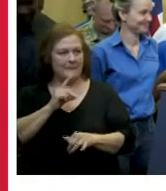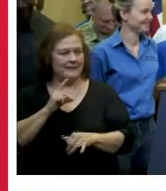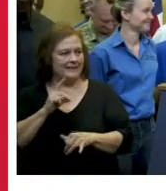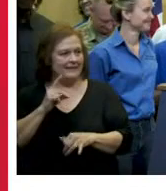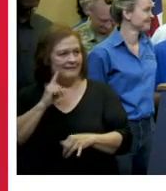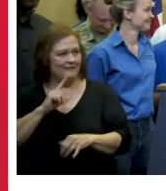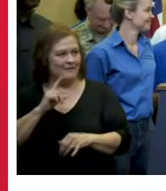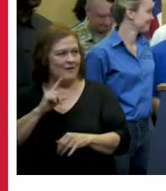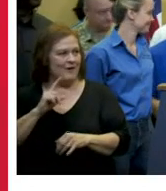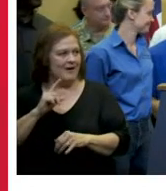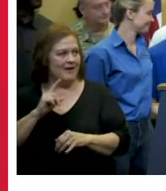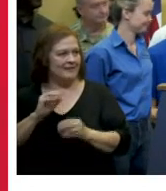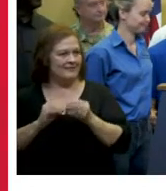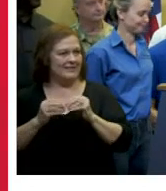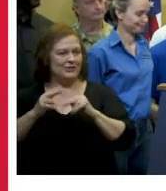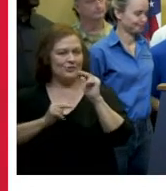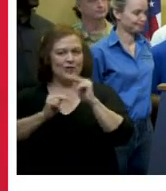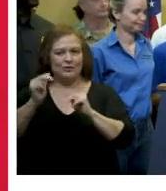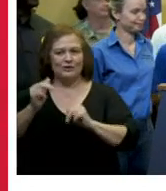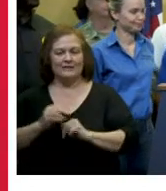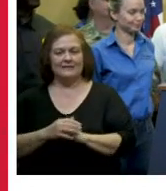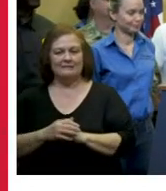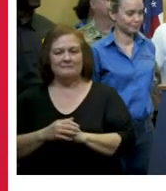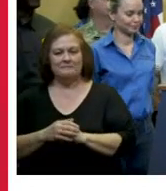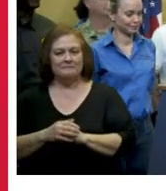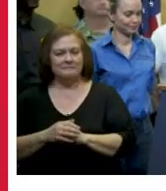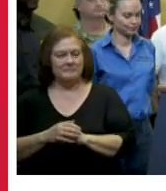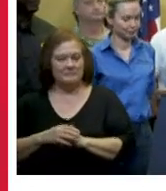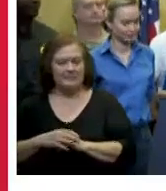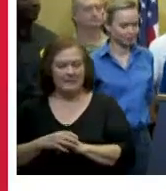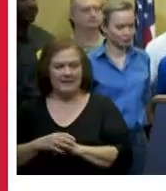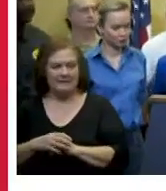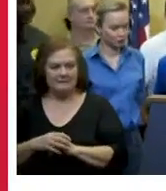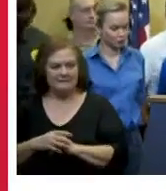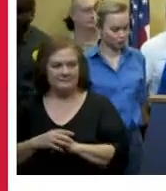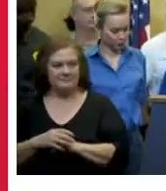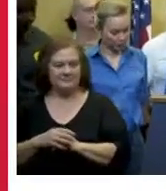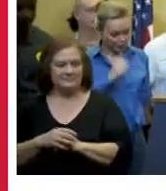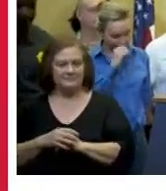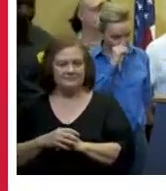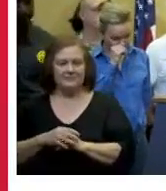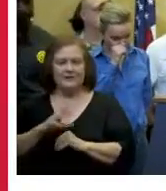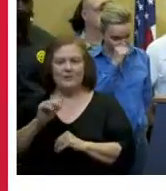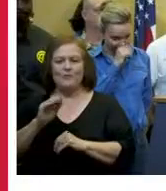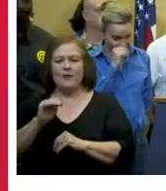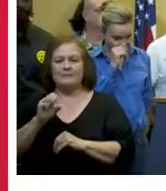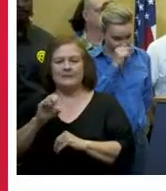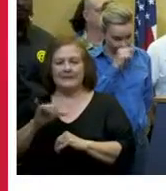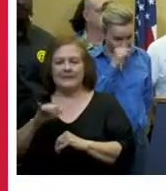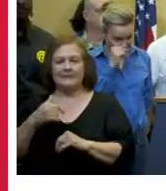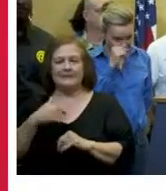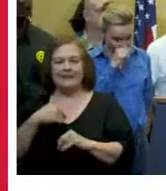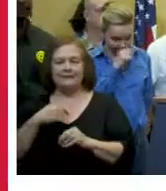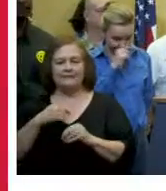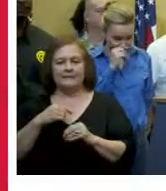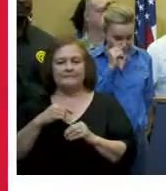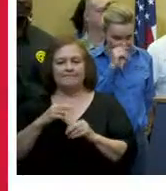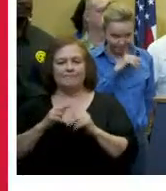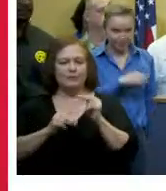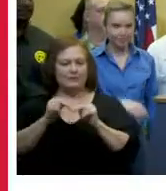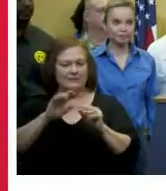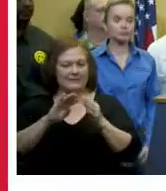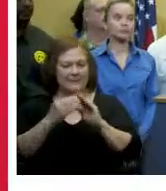infrastructure welcome back ramsey thank you mayor um ramsey green uh infrastructure city of new orleans